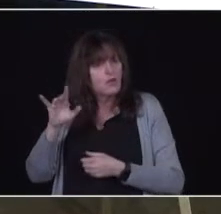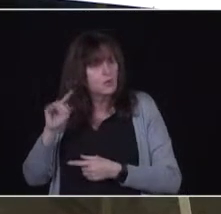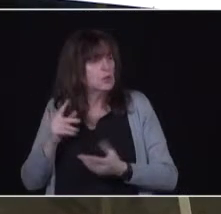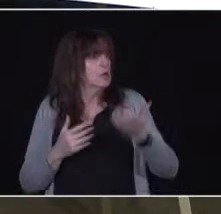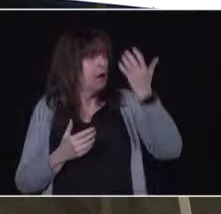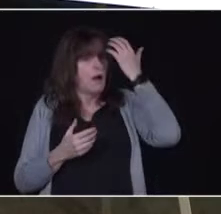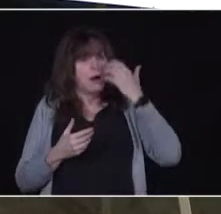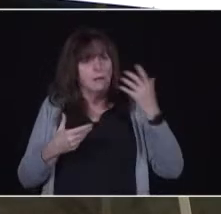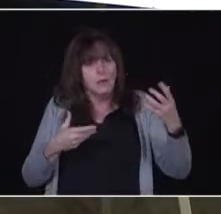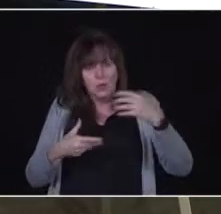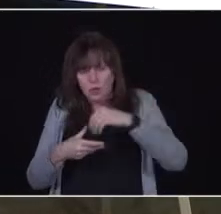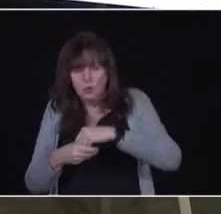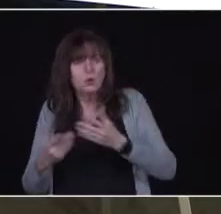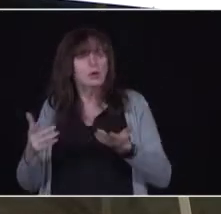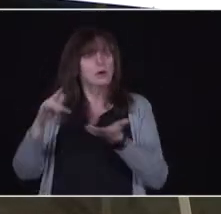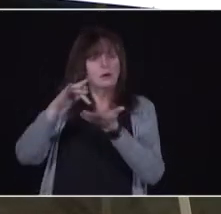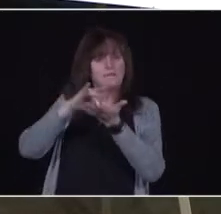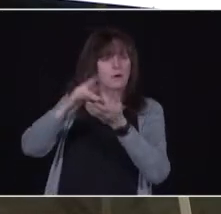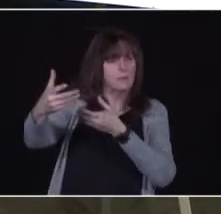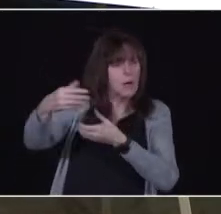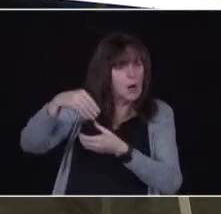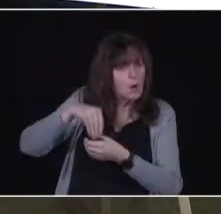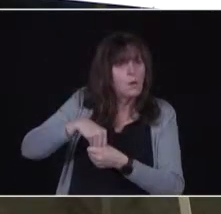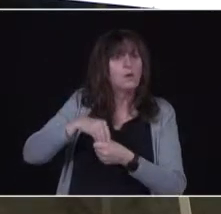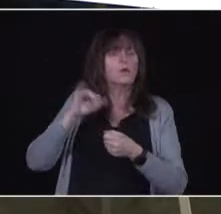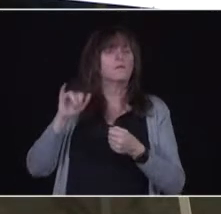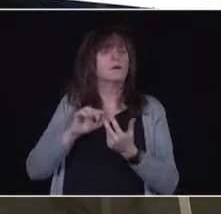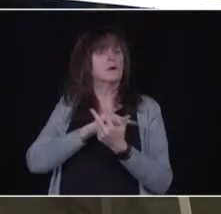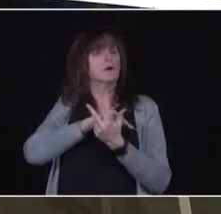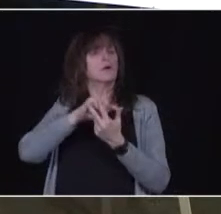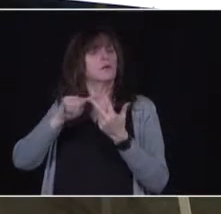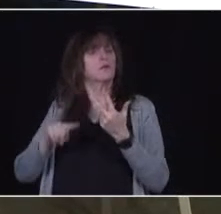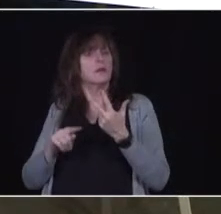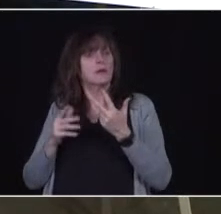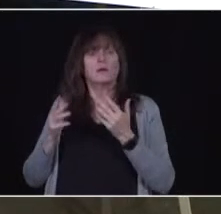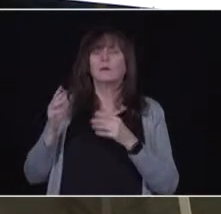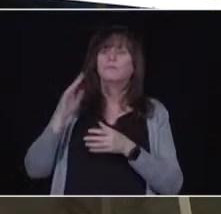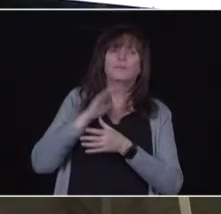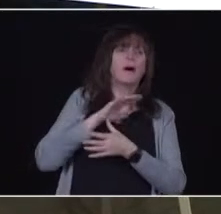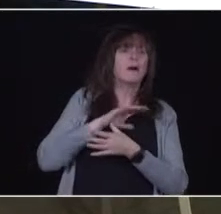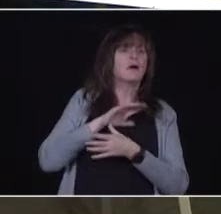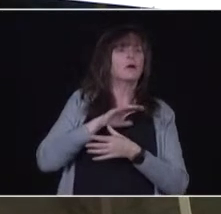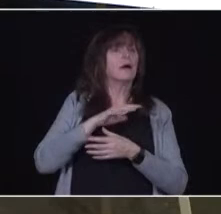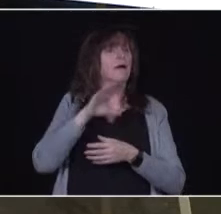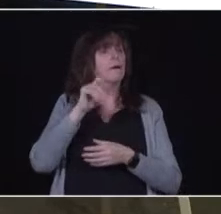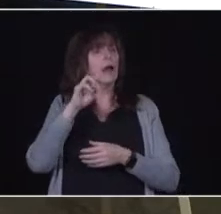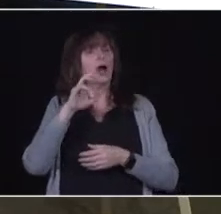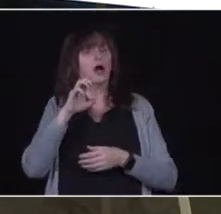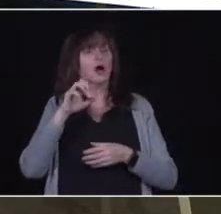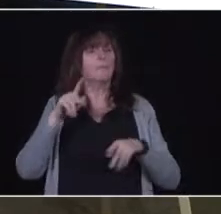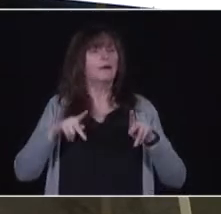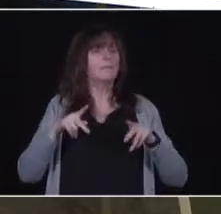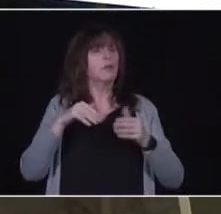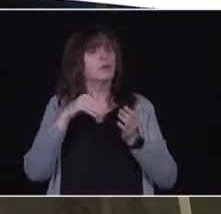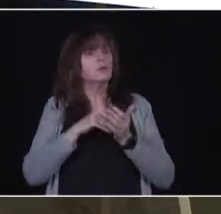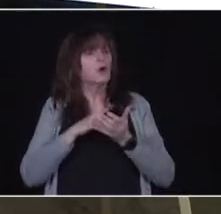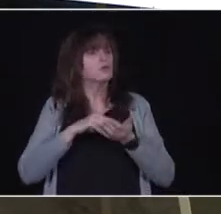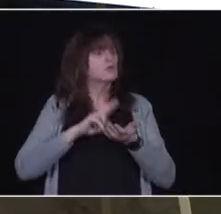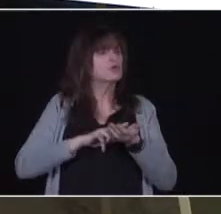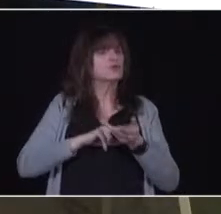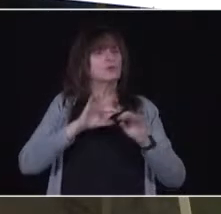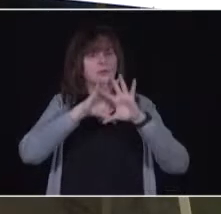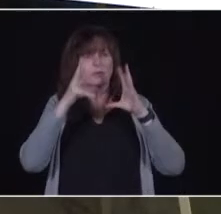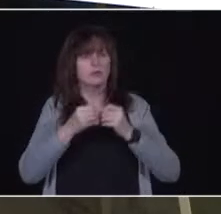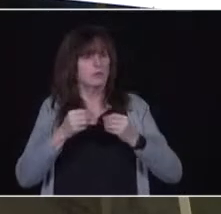of the pharmacies, and it also includes the primary care professionals. It's all hands on deck. We have asked each public health unit,